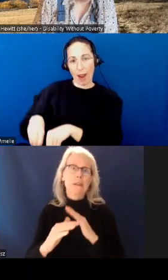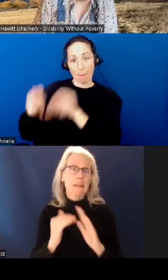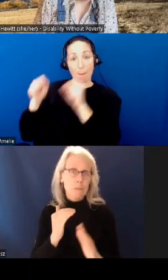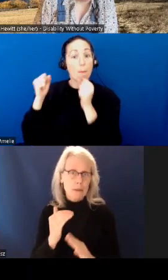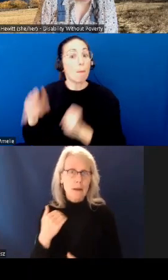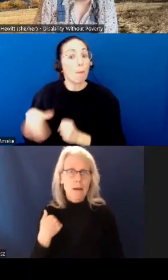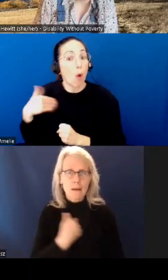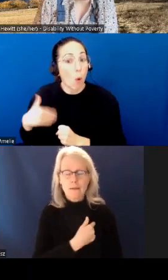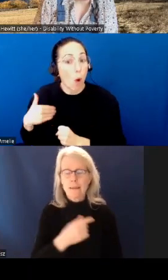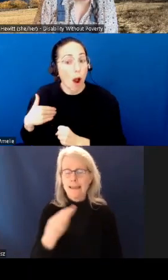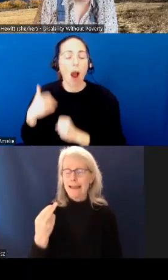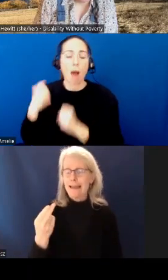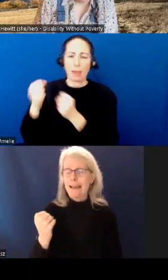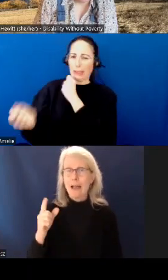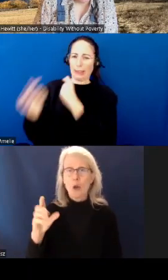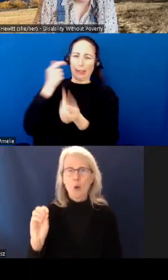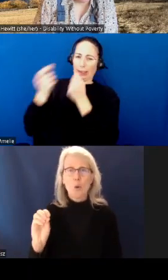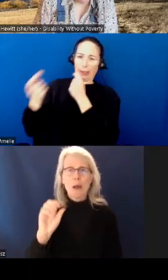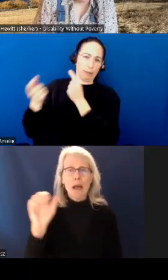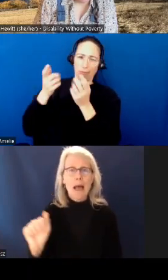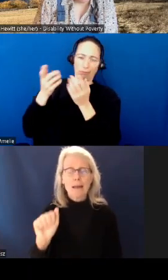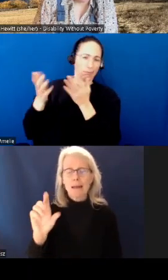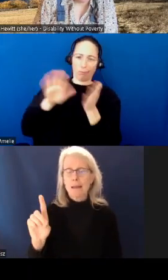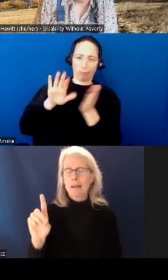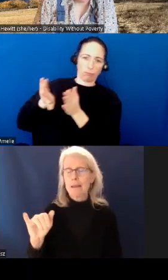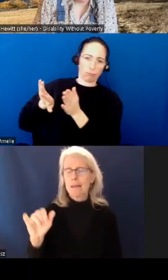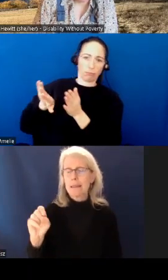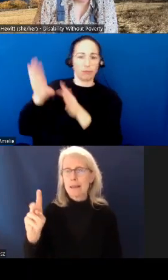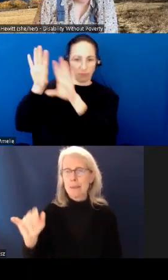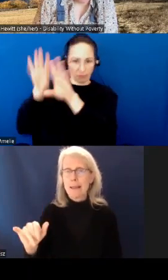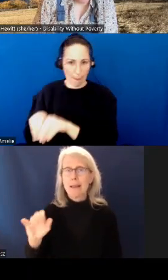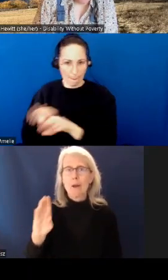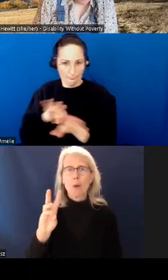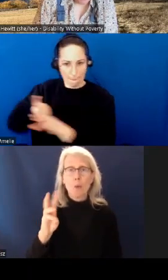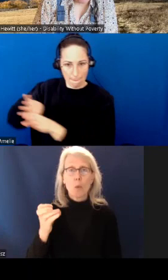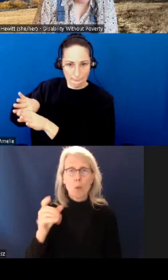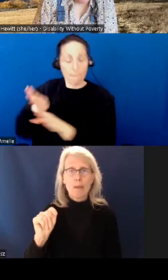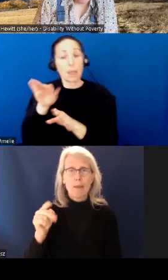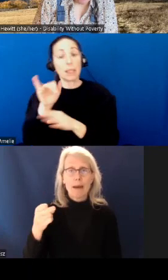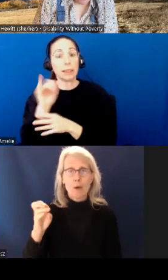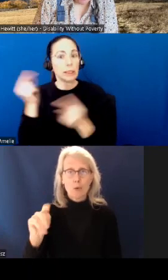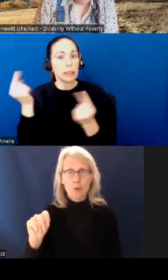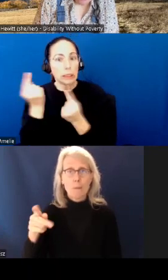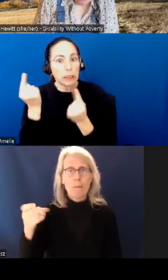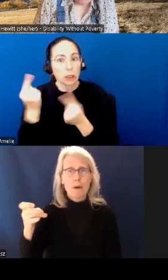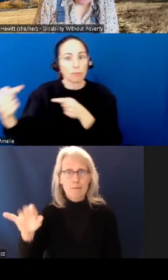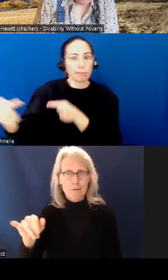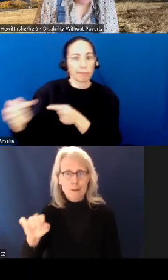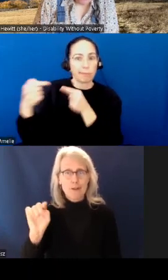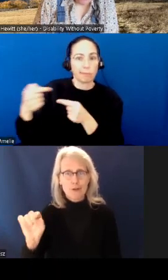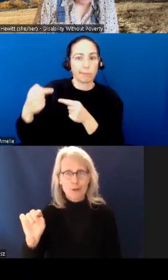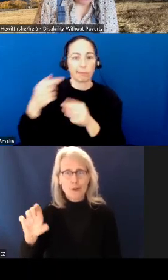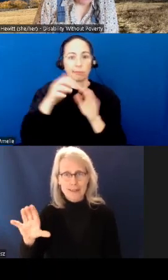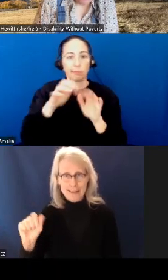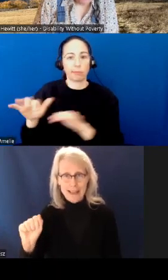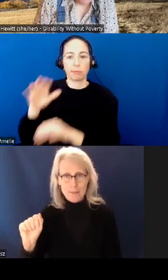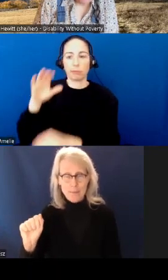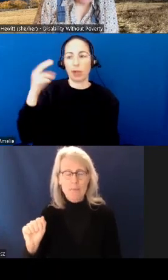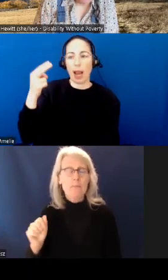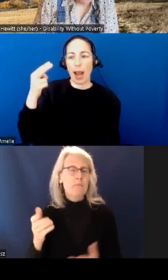hello at disabilitywithoutpoverty.ca. If you are